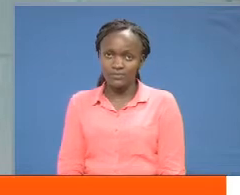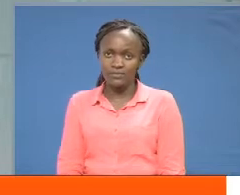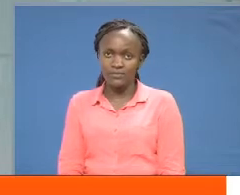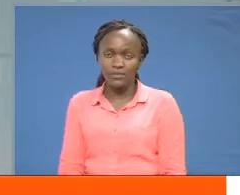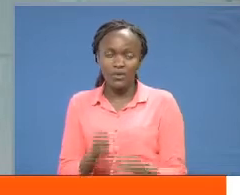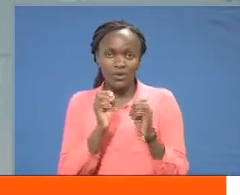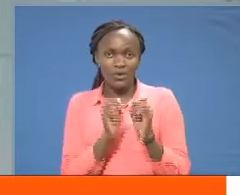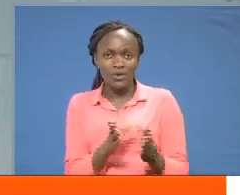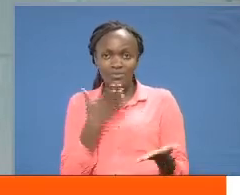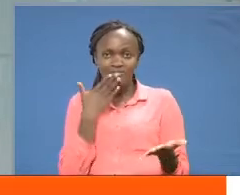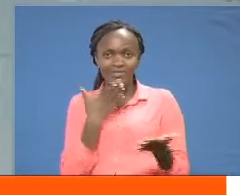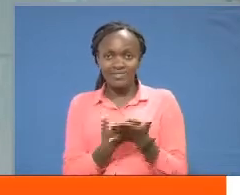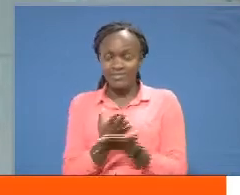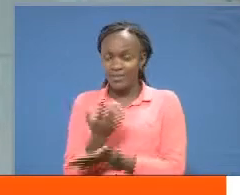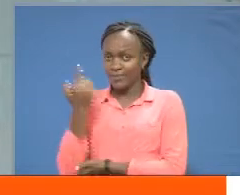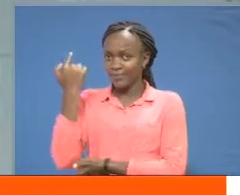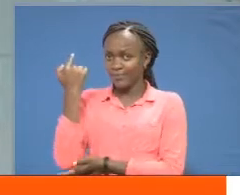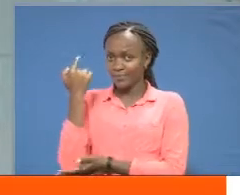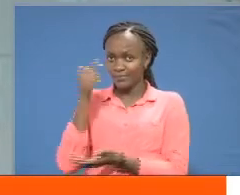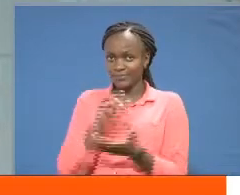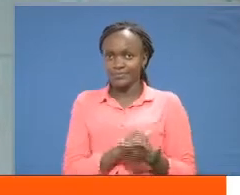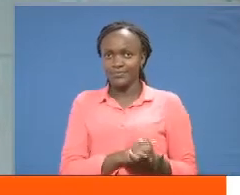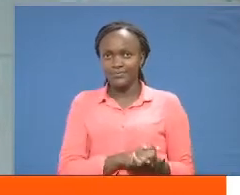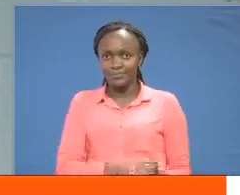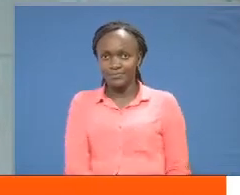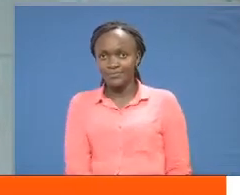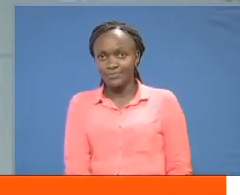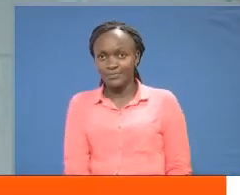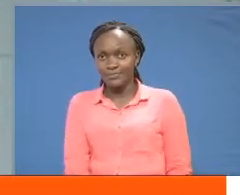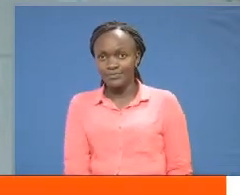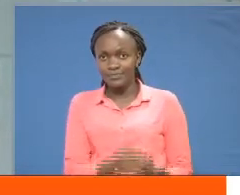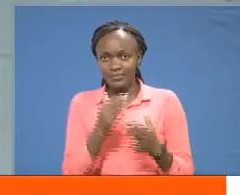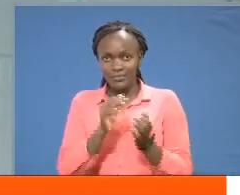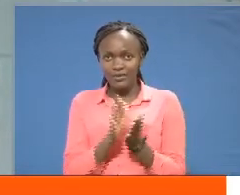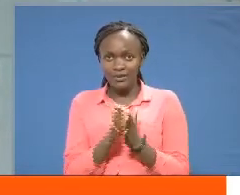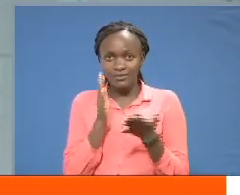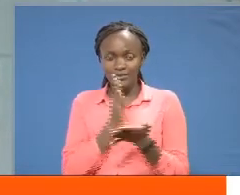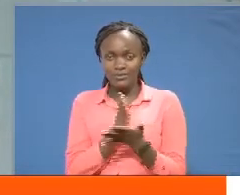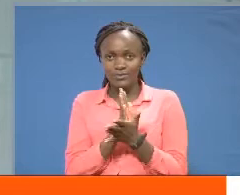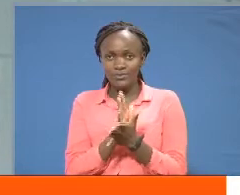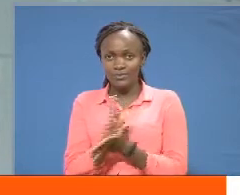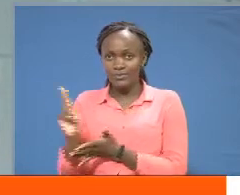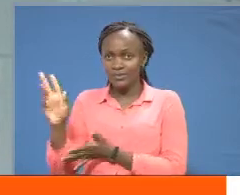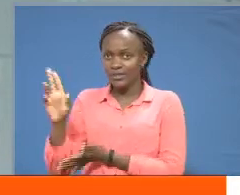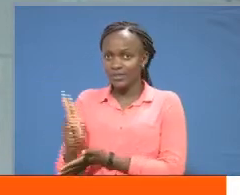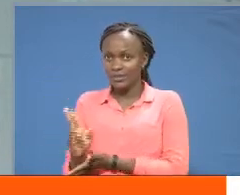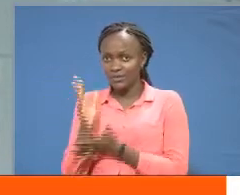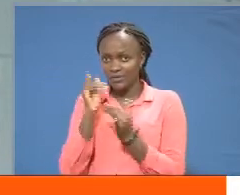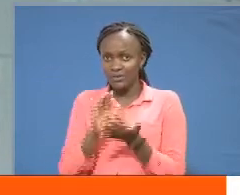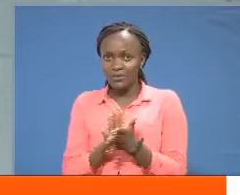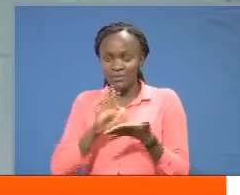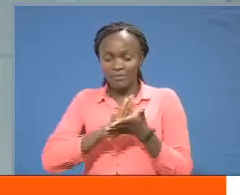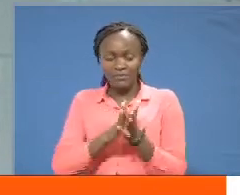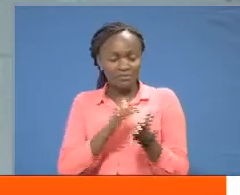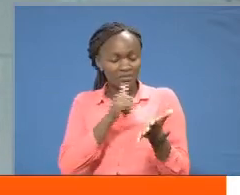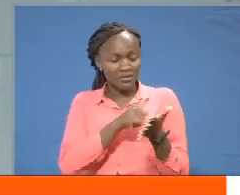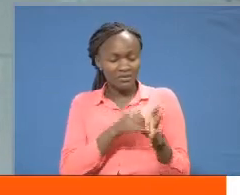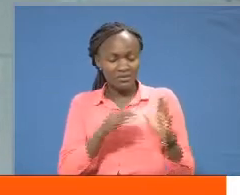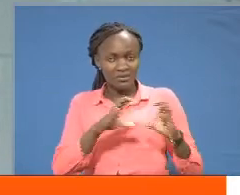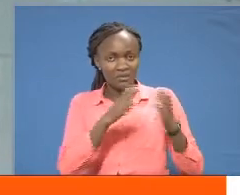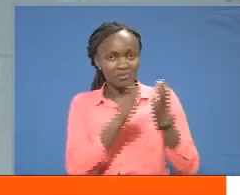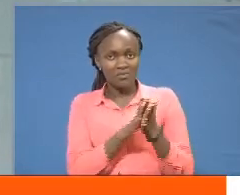all right thank you steven marsha for that particular story indeed we allowed kenyata university for being an inclusive community